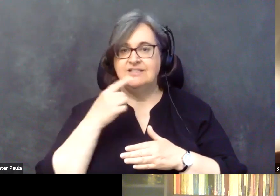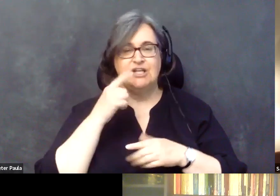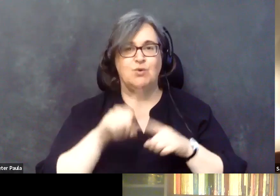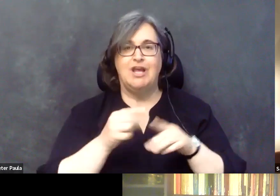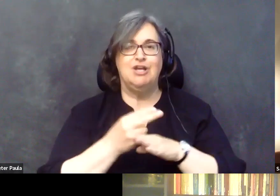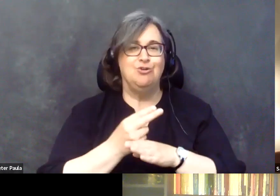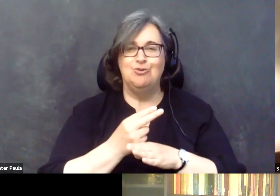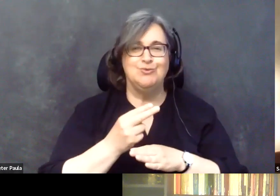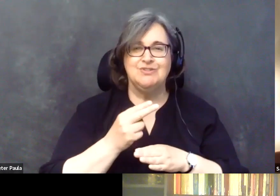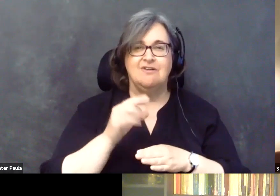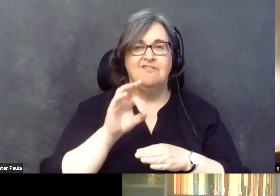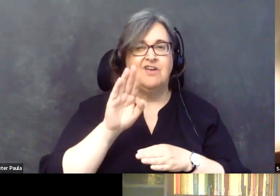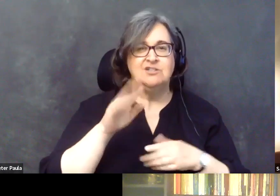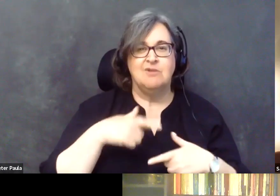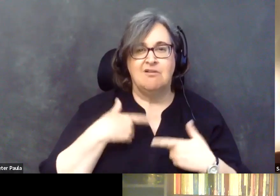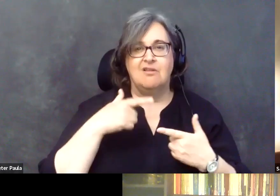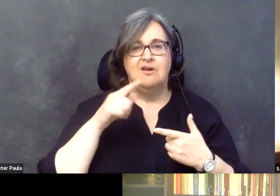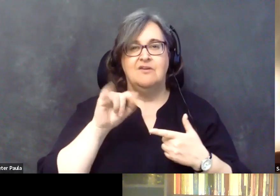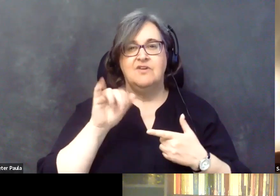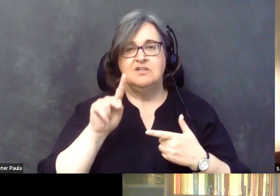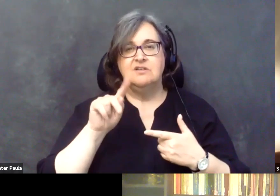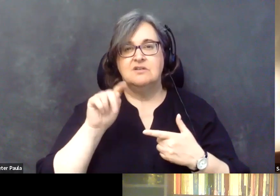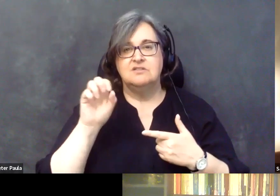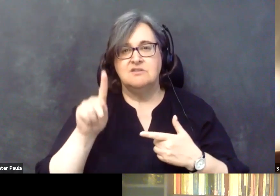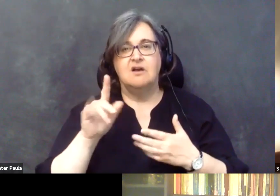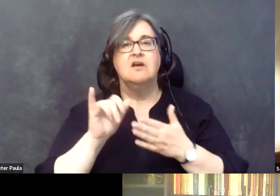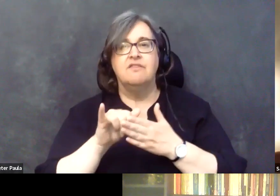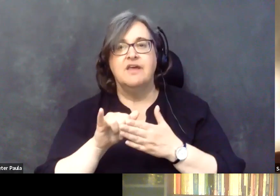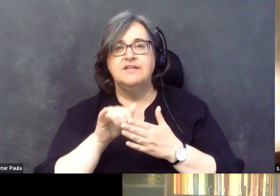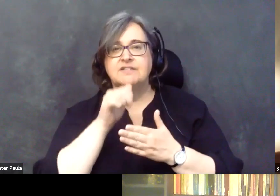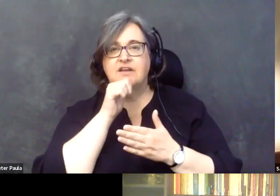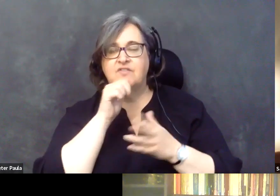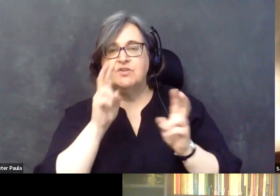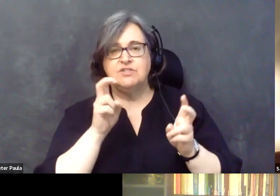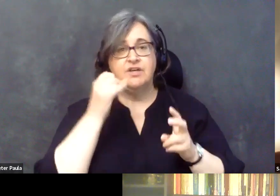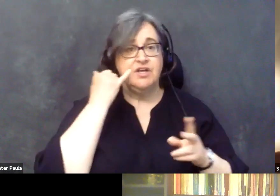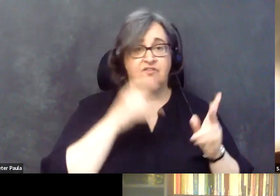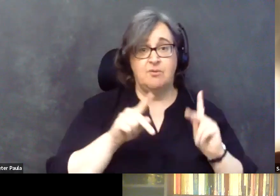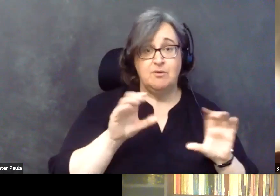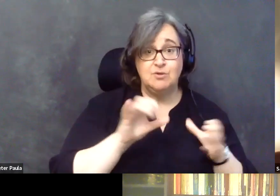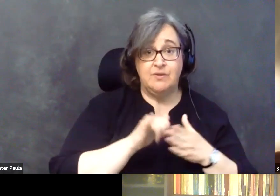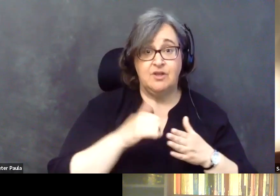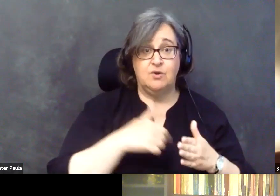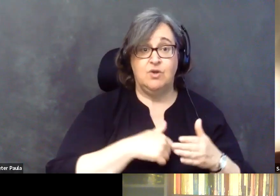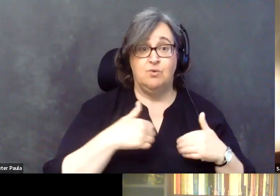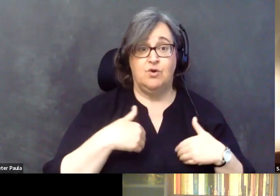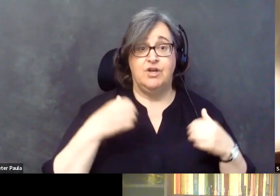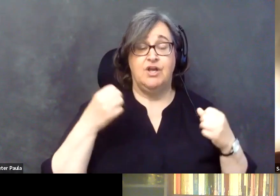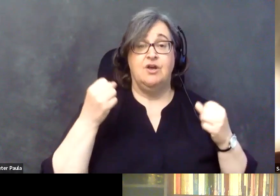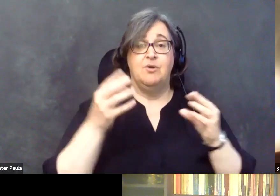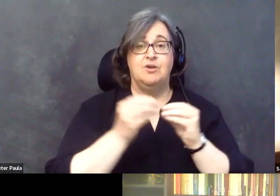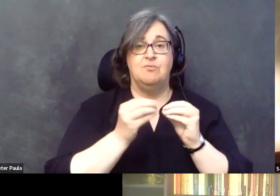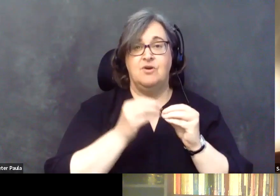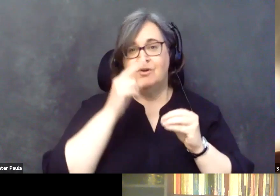So it's, it's a confidentiality issue. If people did start doing that though, we would have many more